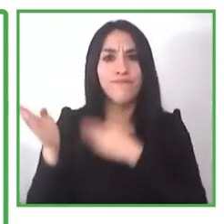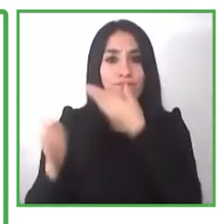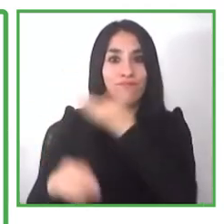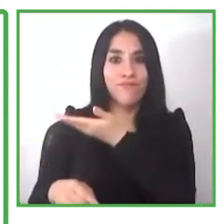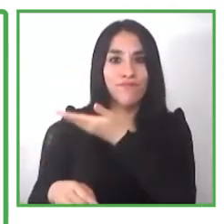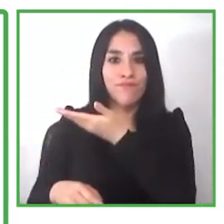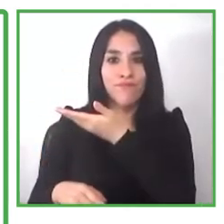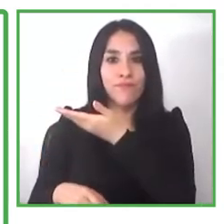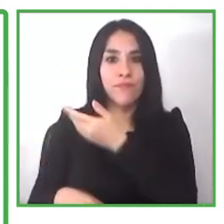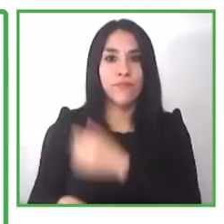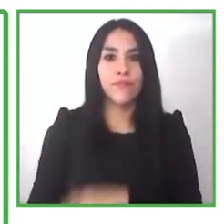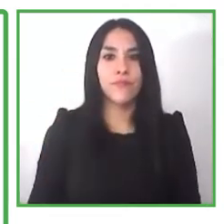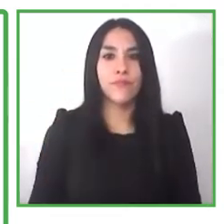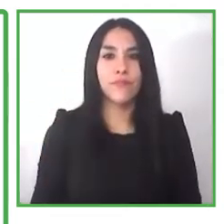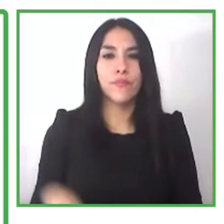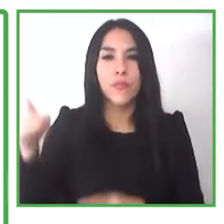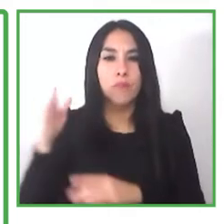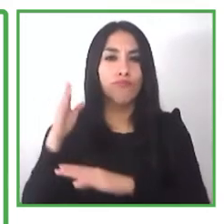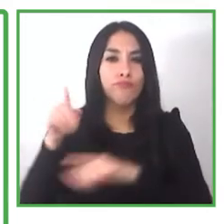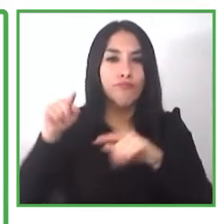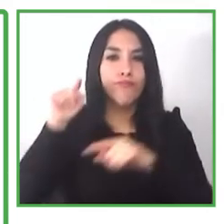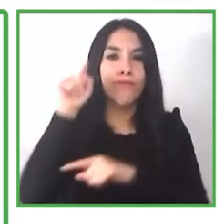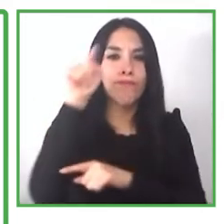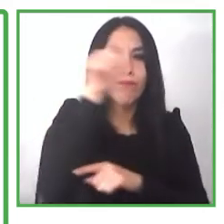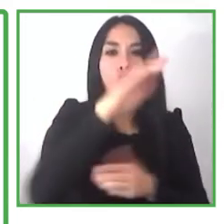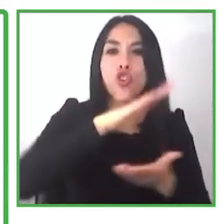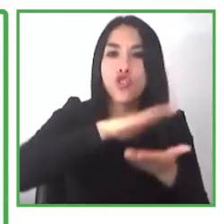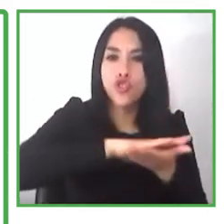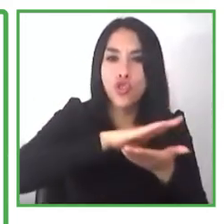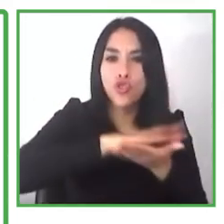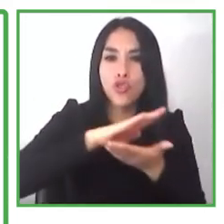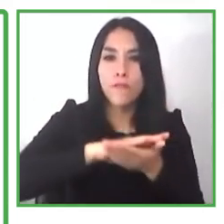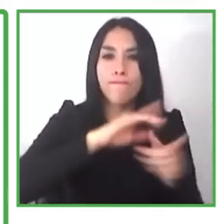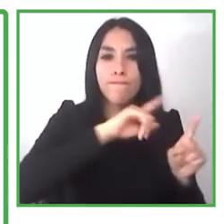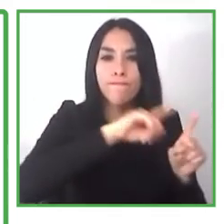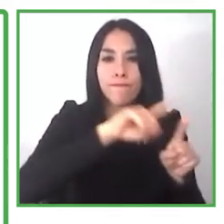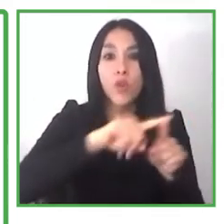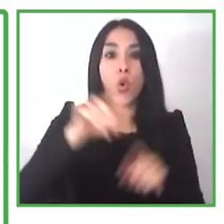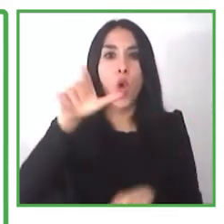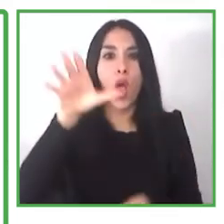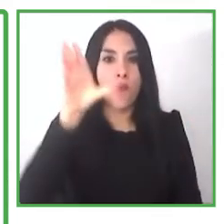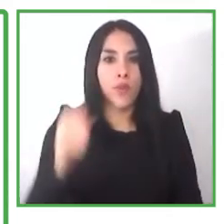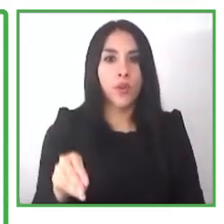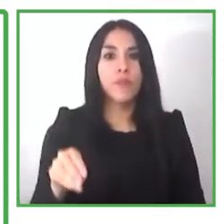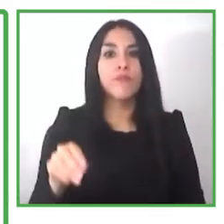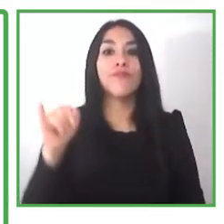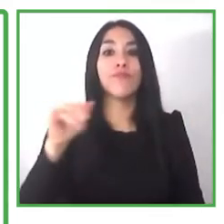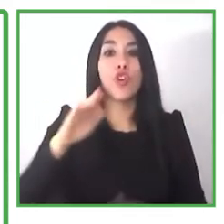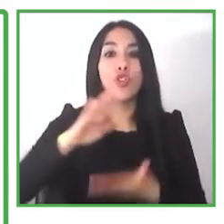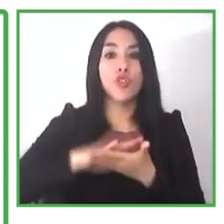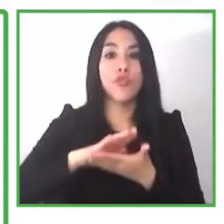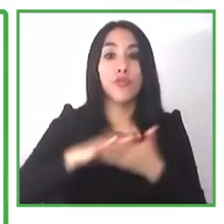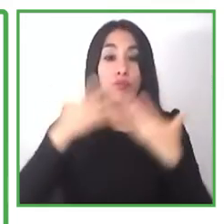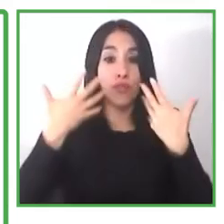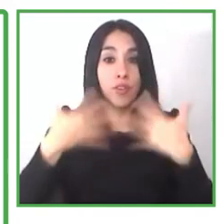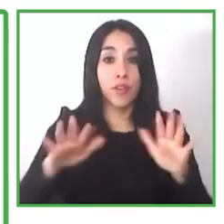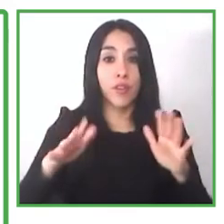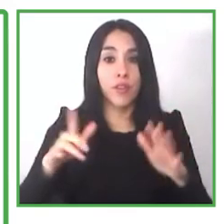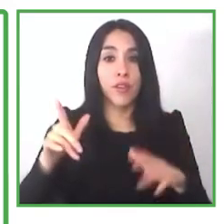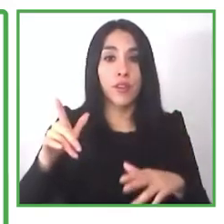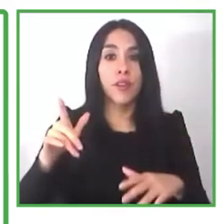finished school uh julia who's her sister um and her mom ingrid asked the question what are we going to do with nadine now